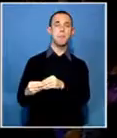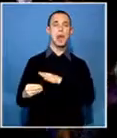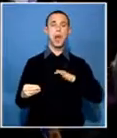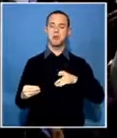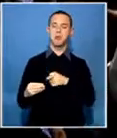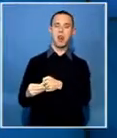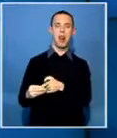future of this province. Edelman MEC. Rachel, DownHHHHH!